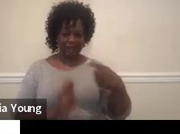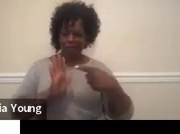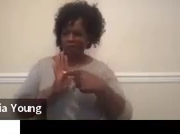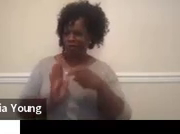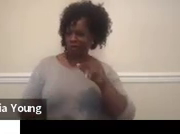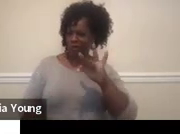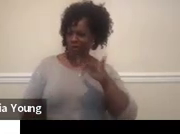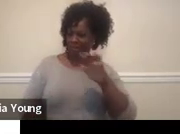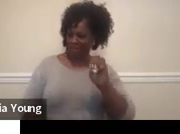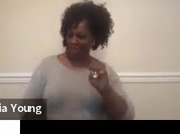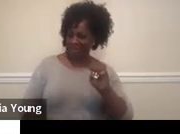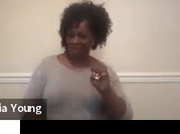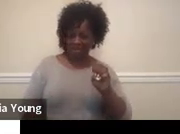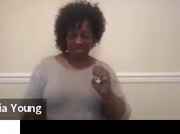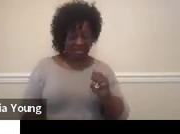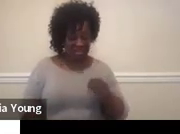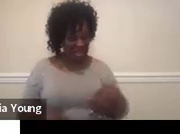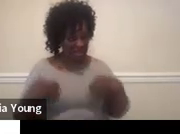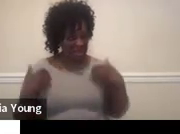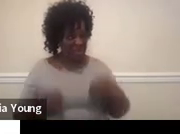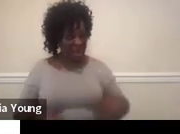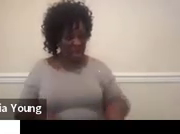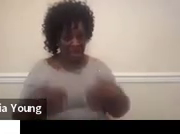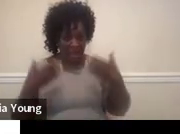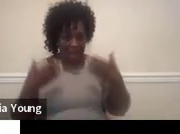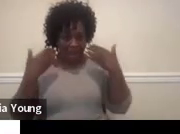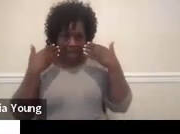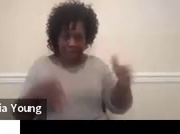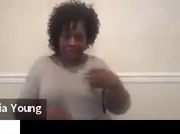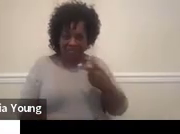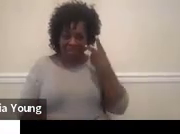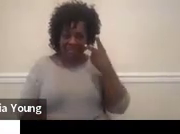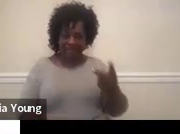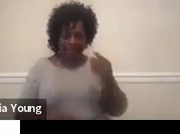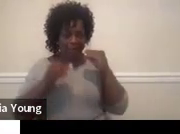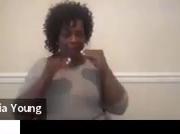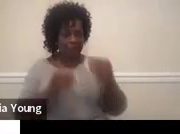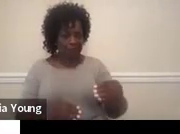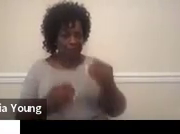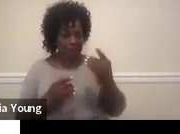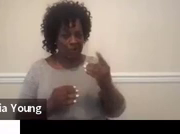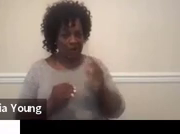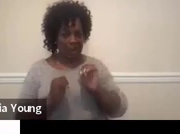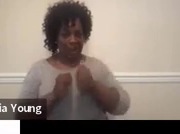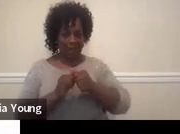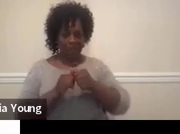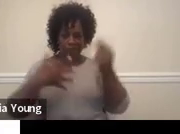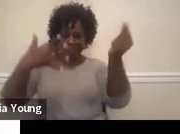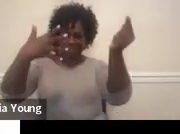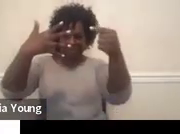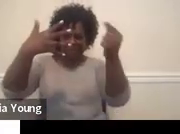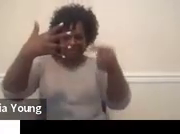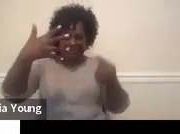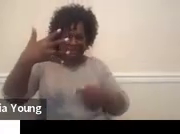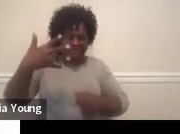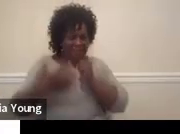like, holy moly. I don't know if I've ever taught her how to, I don't know,